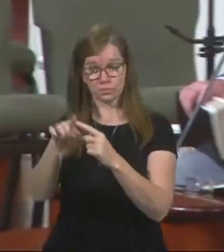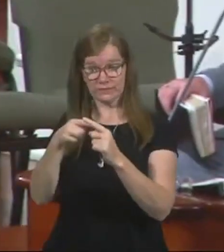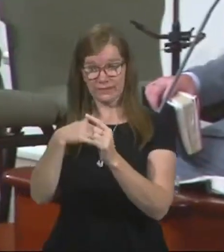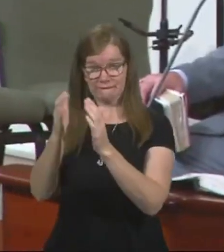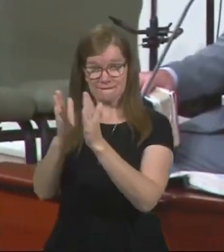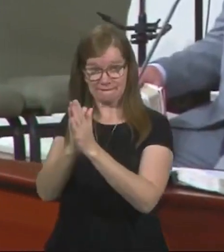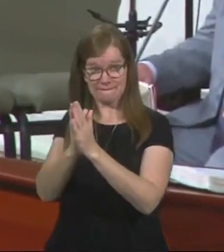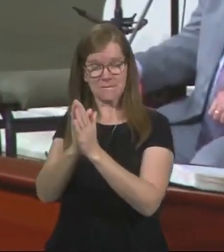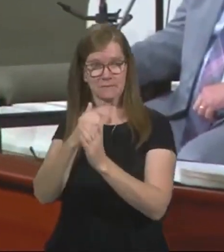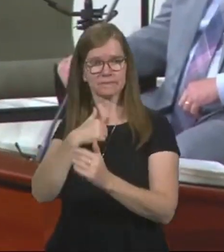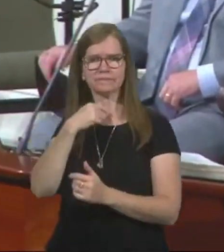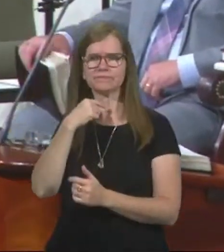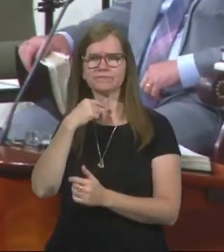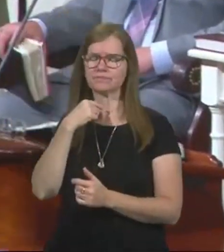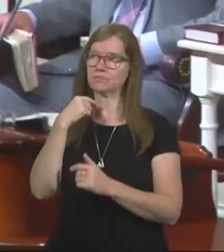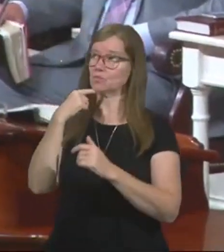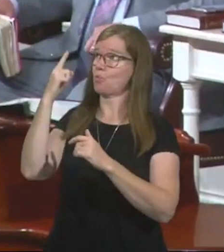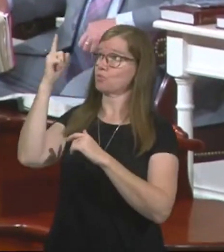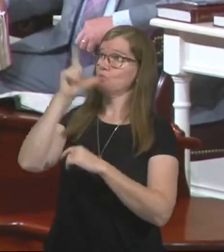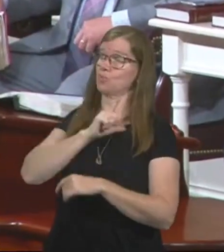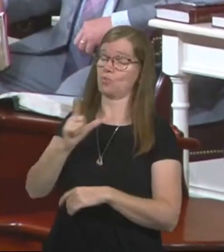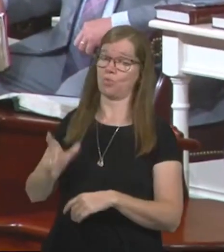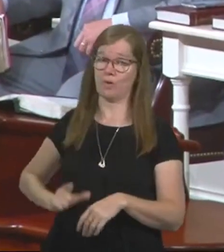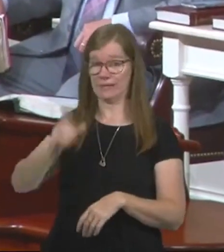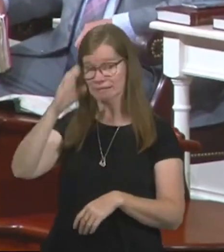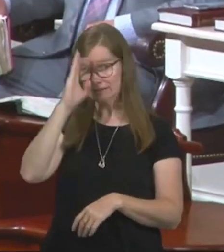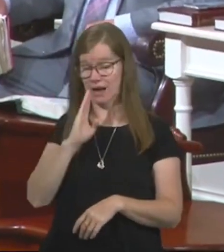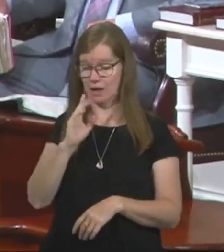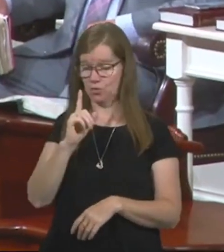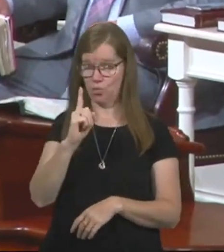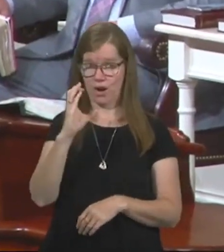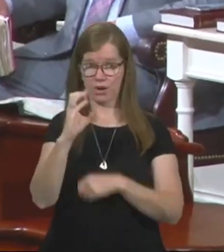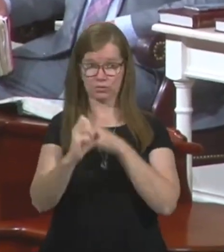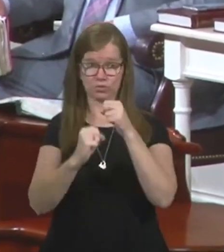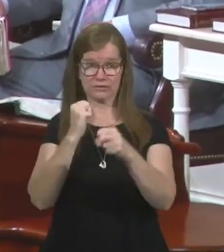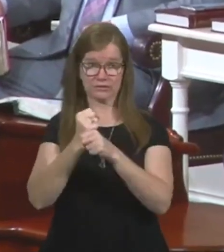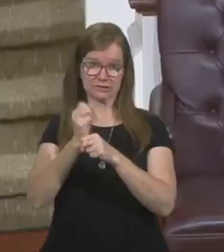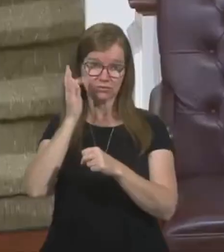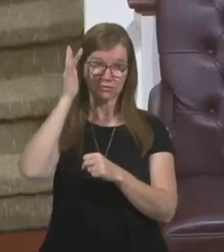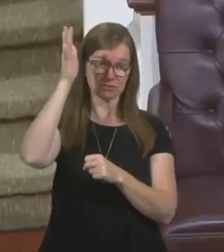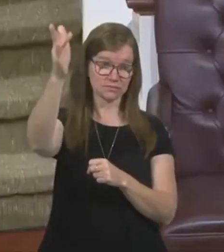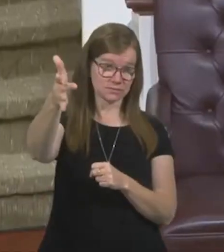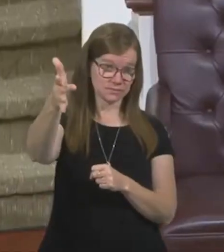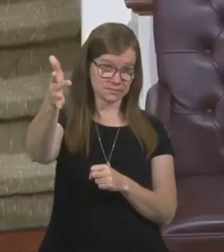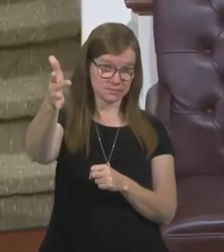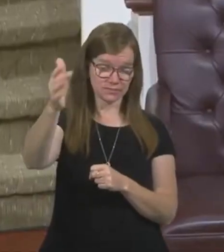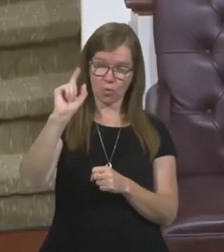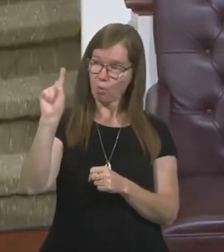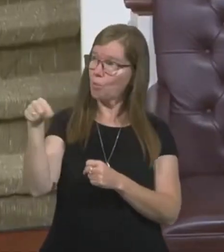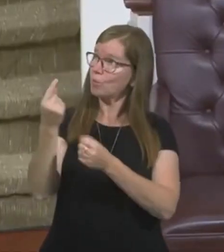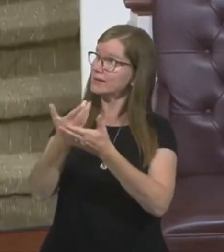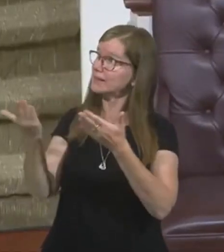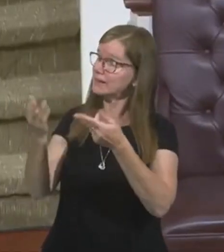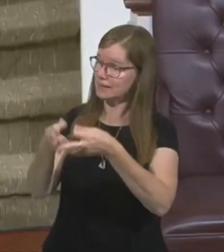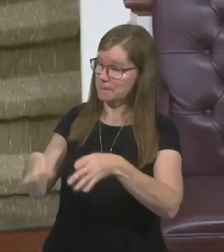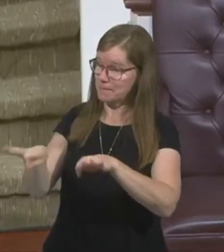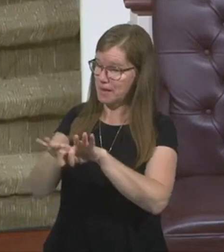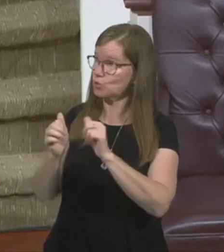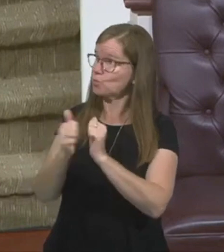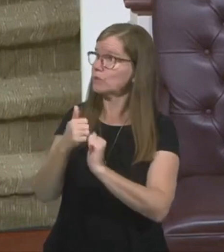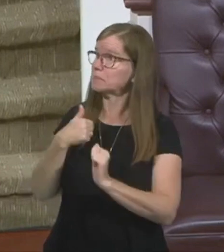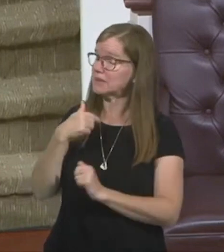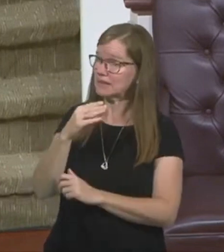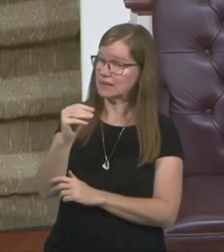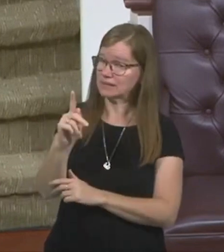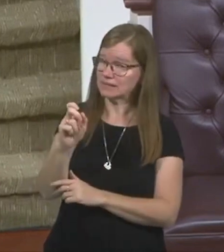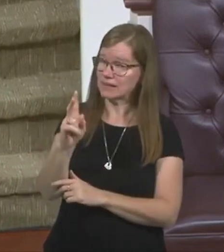with him, I said to the Lord, God, a hundred years from now, the only thing that's going to matter with me and Kevin